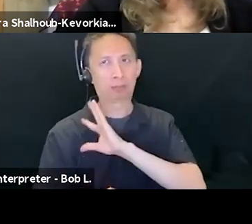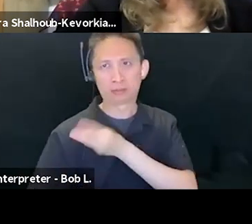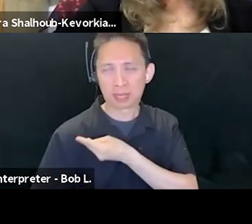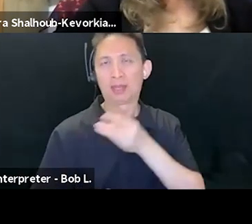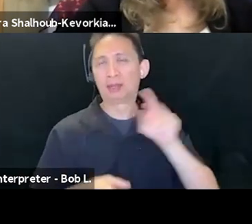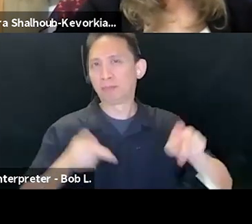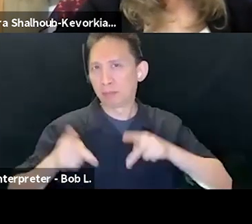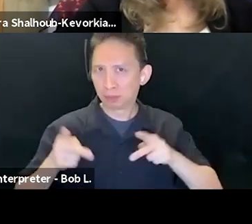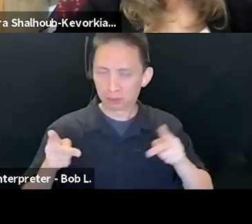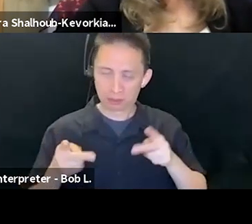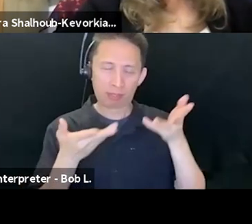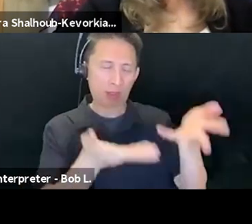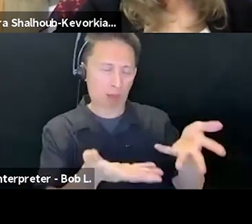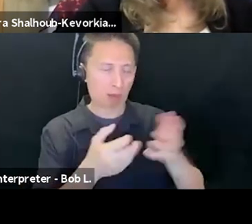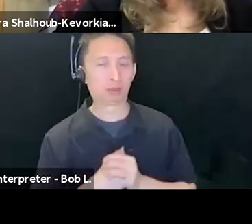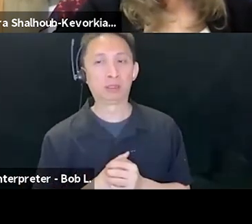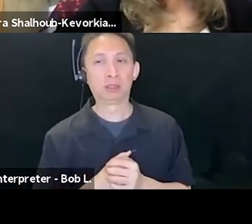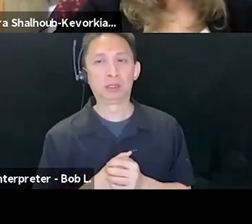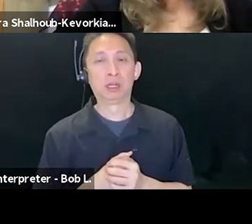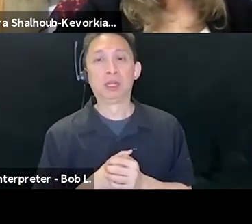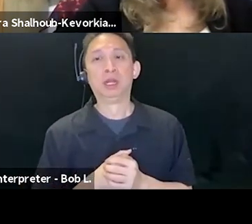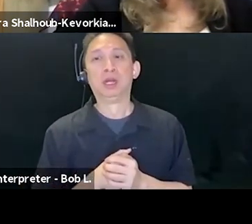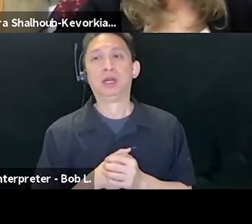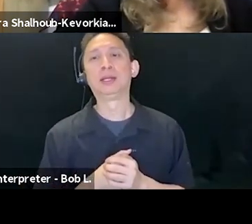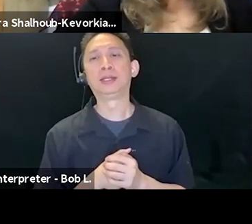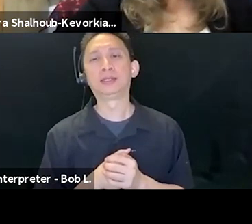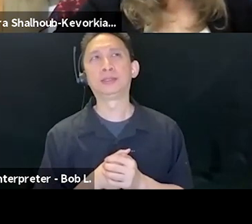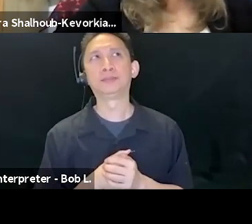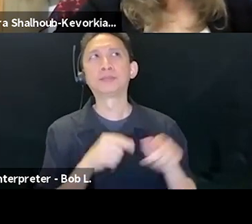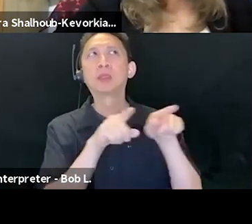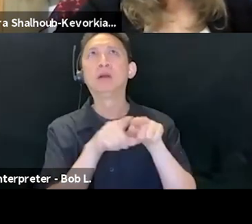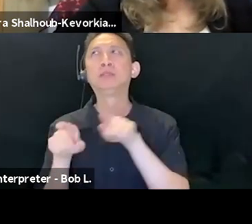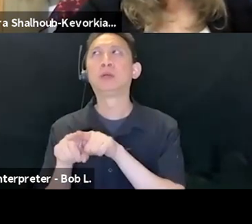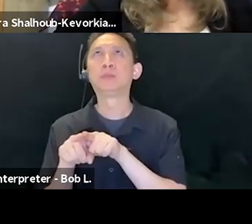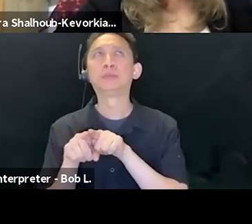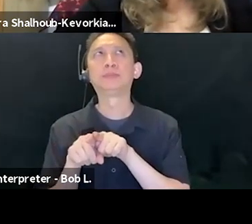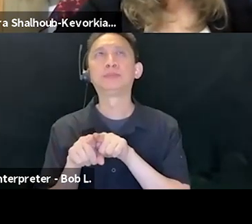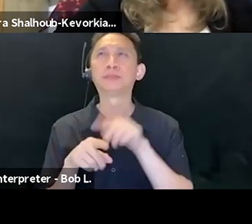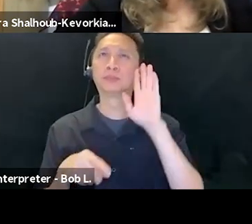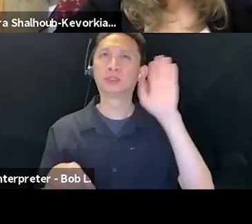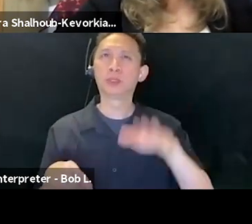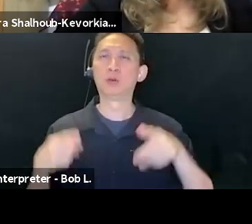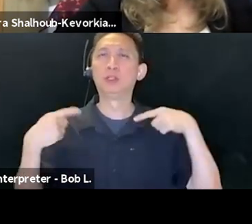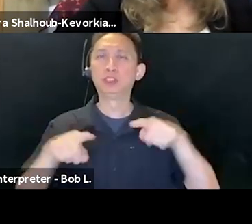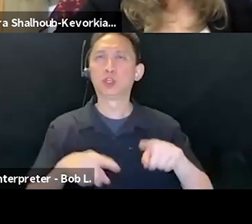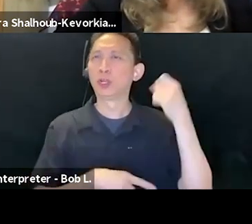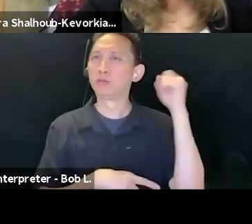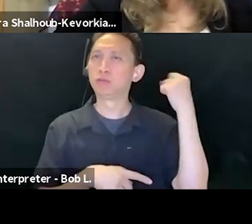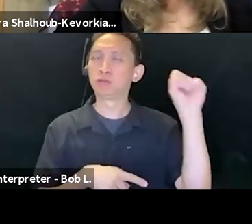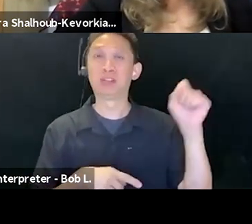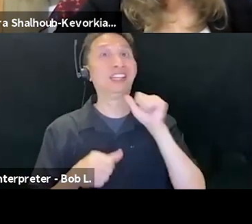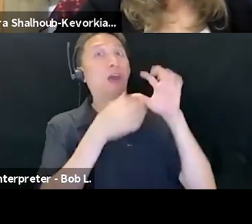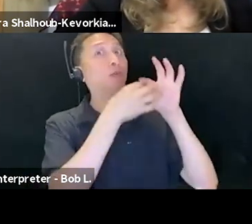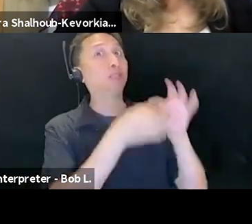in Palestine. But also, things like, you know, the fact that at demonstrations that had nothing to do with